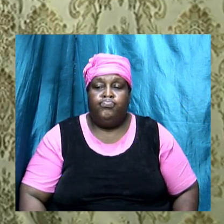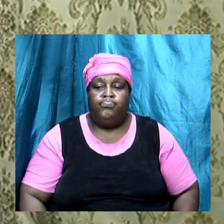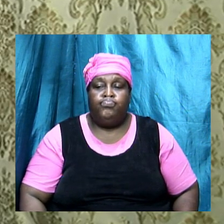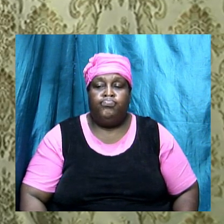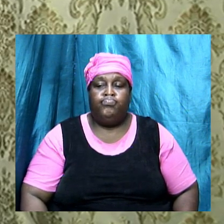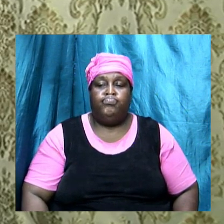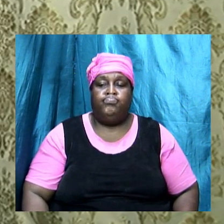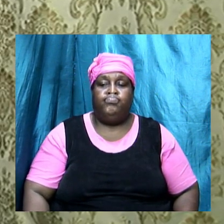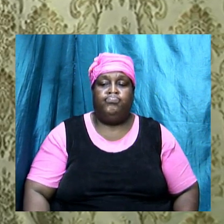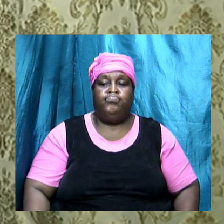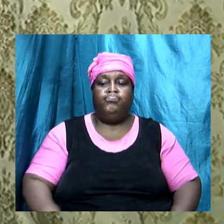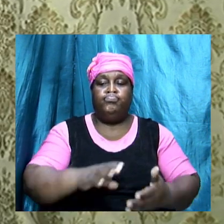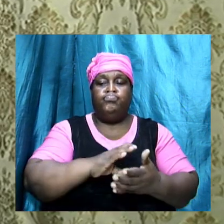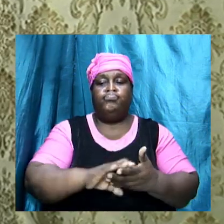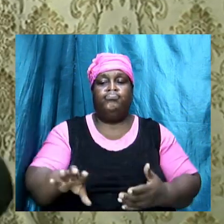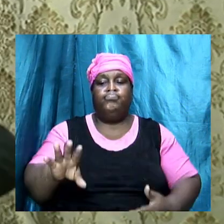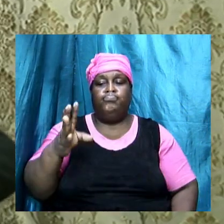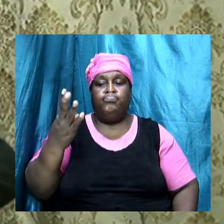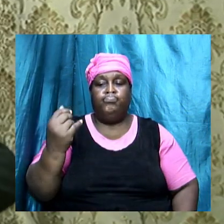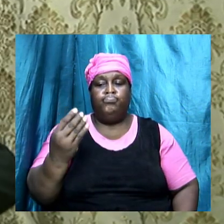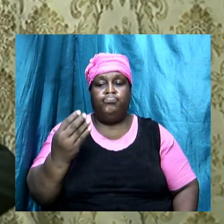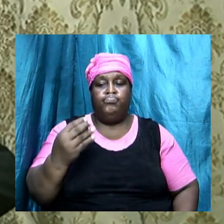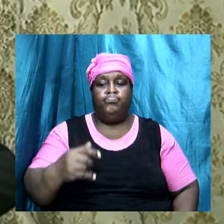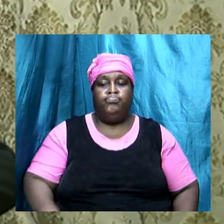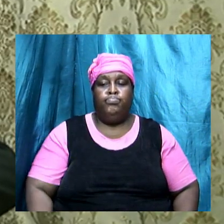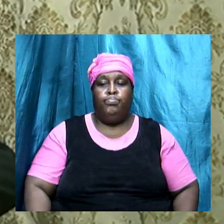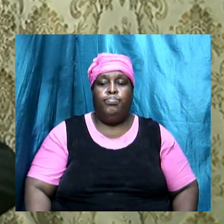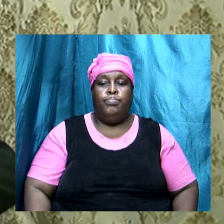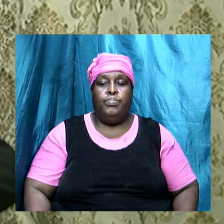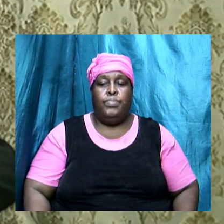so they had a council because Paul and